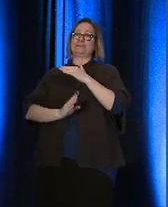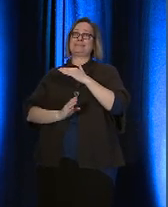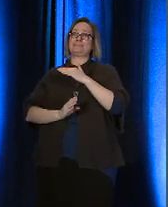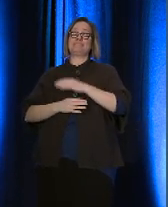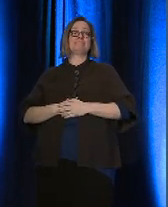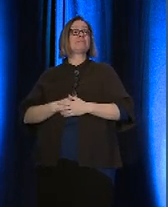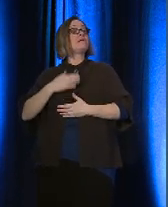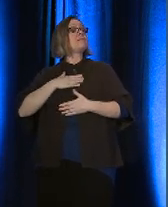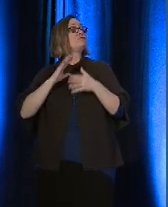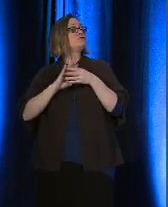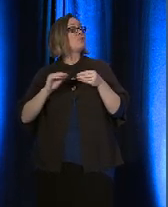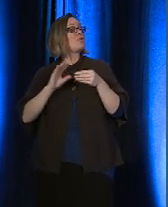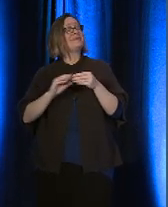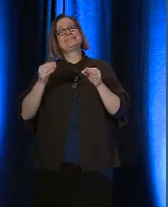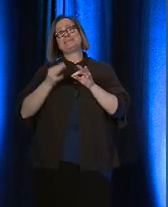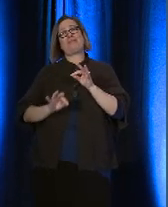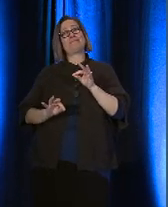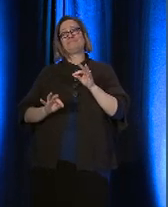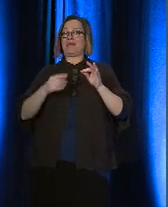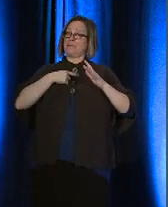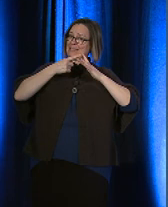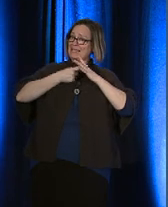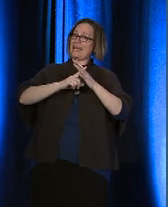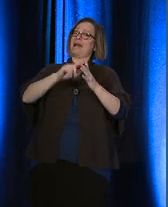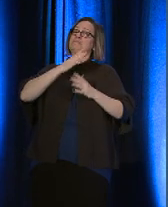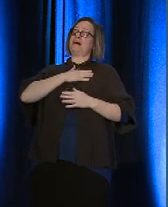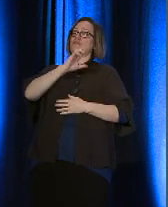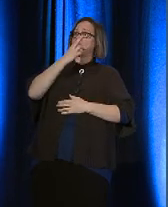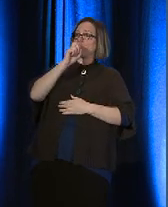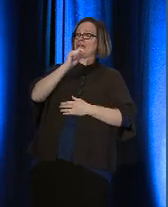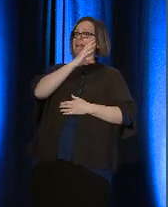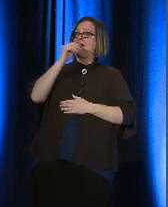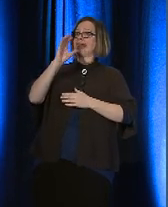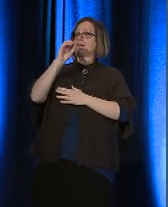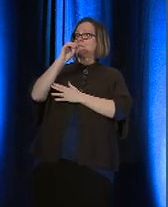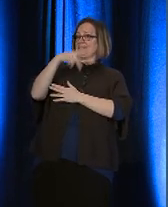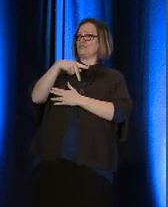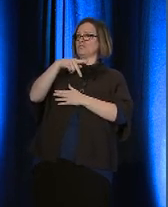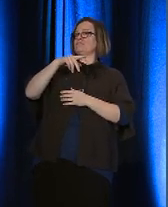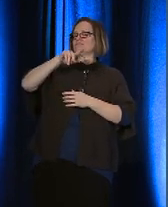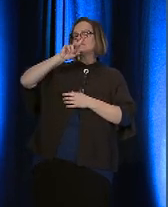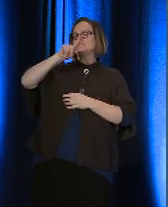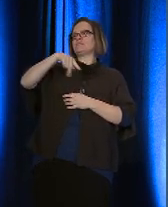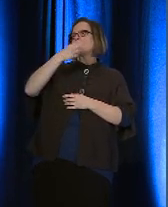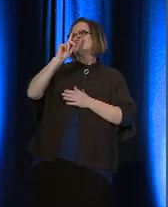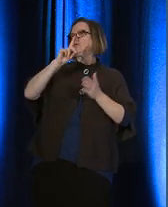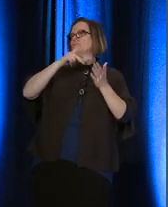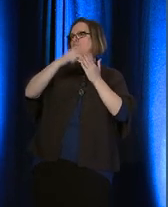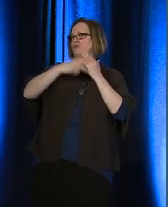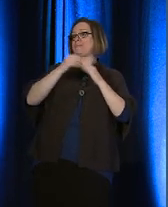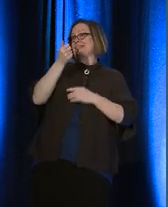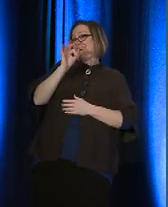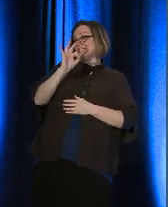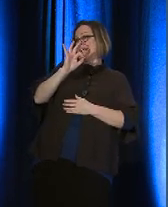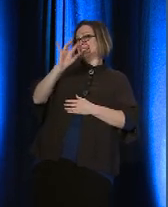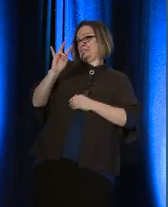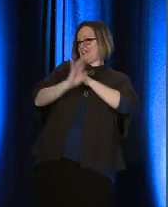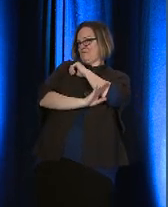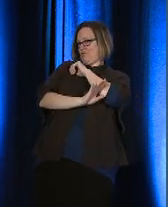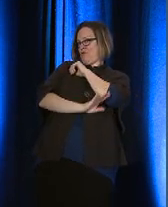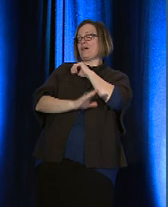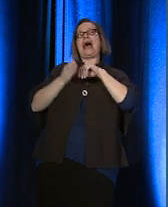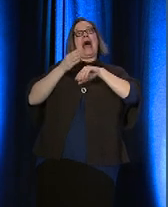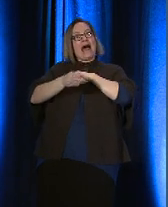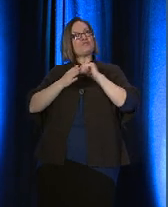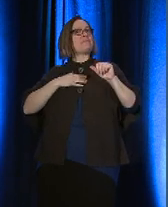is a simple one. I began my rhetoric and composition doctoral program in the fall of 1977 after attending my very first four